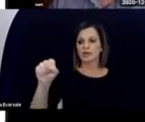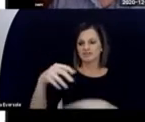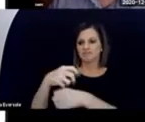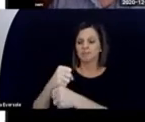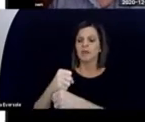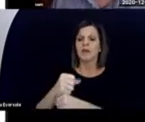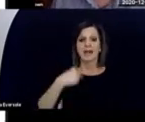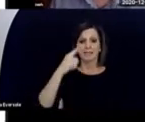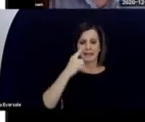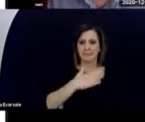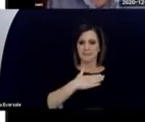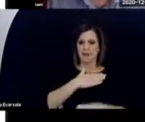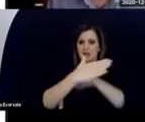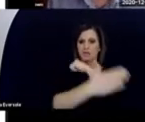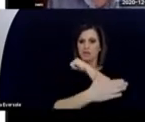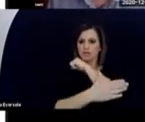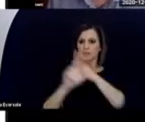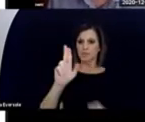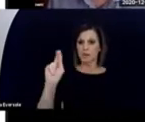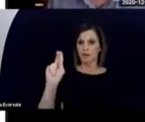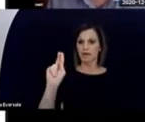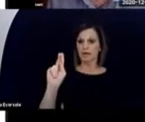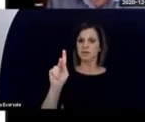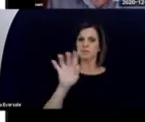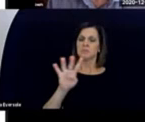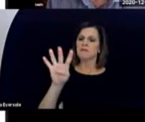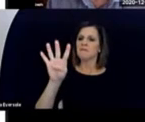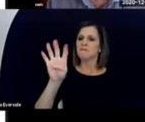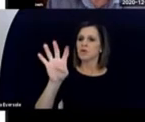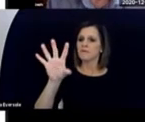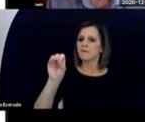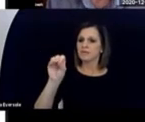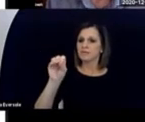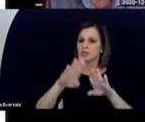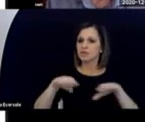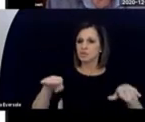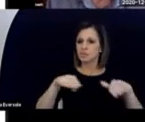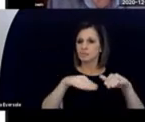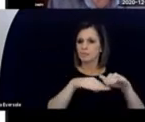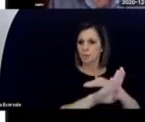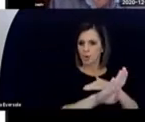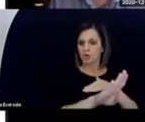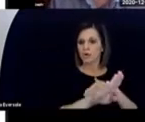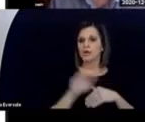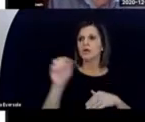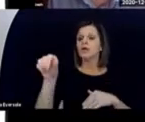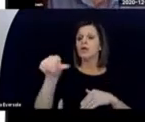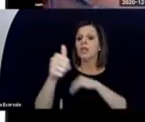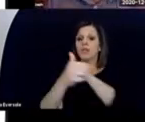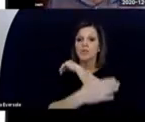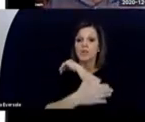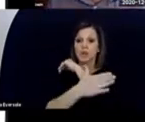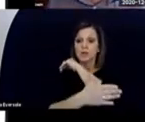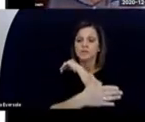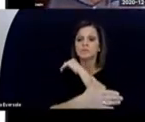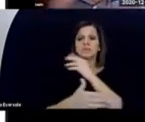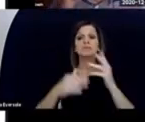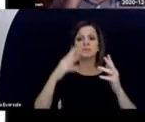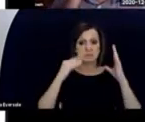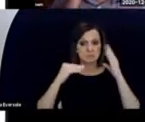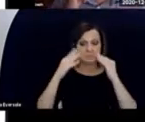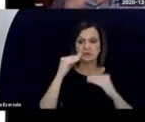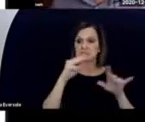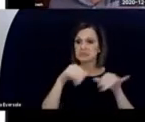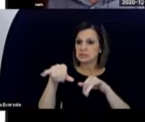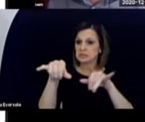country, in the UK, it was something like 450 children. And other countries experienced